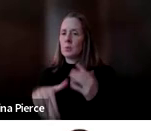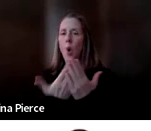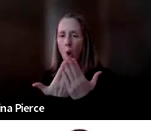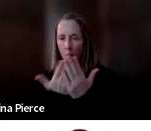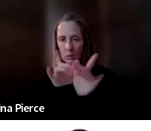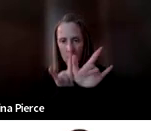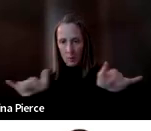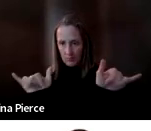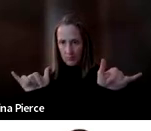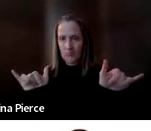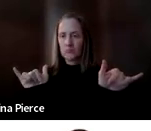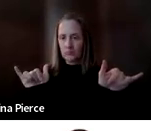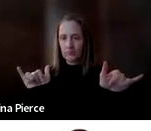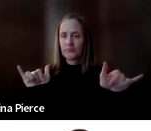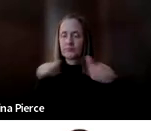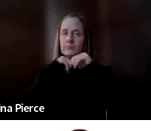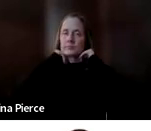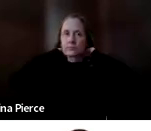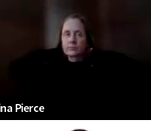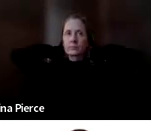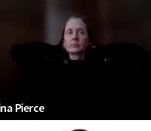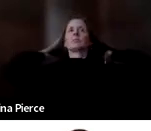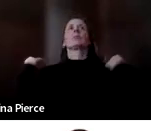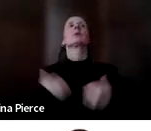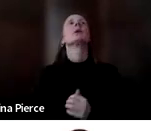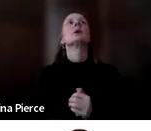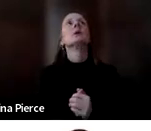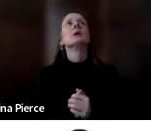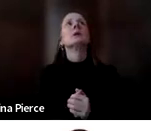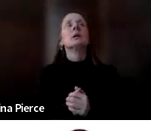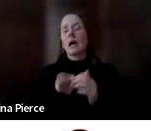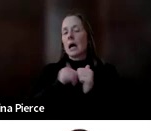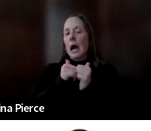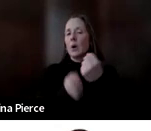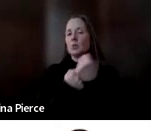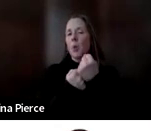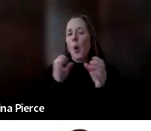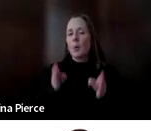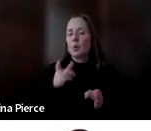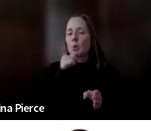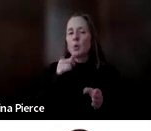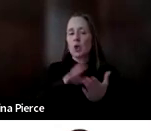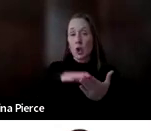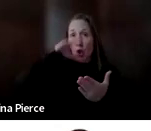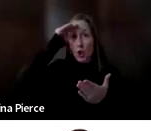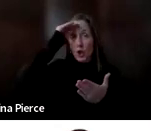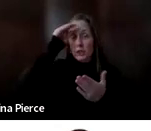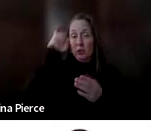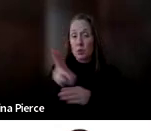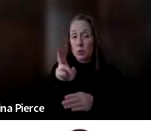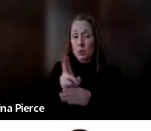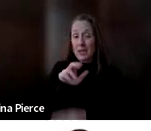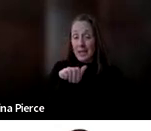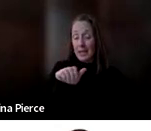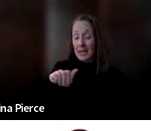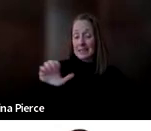So how can we support someone who is learning to use AAC? Creating a language-rich environment by providing modeling